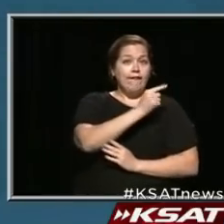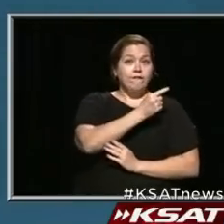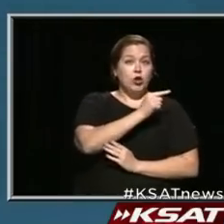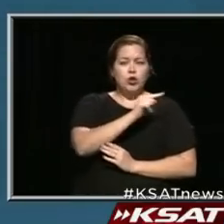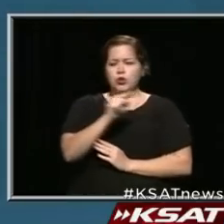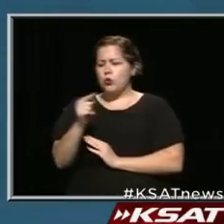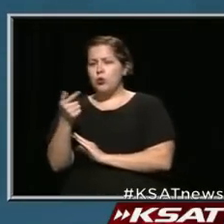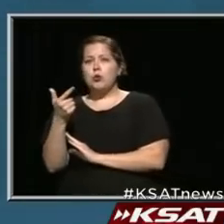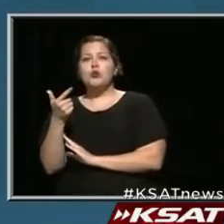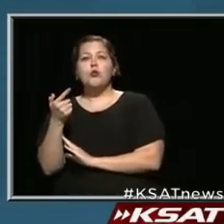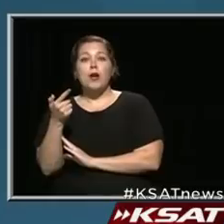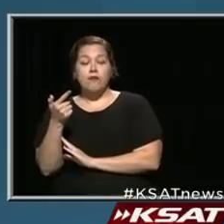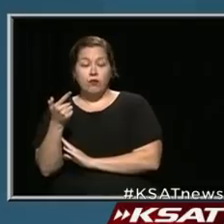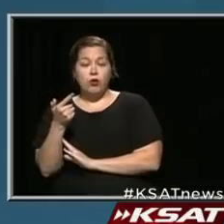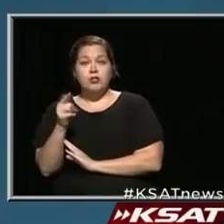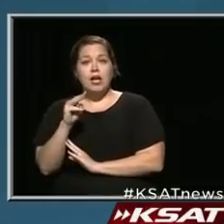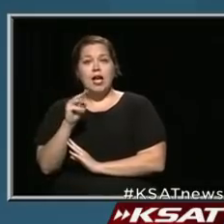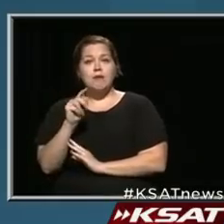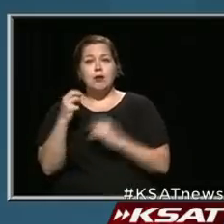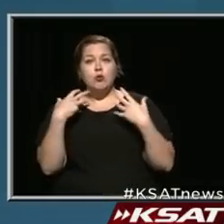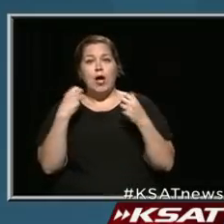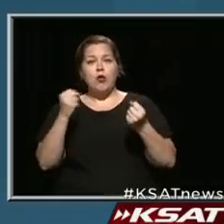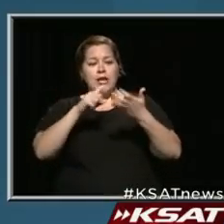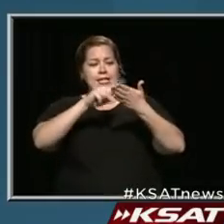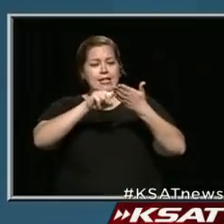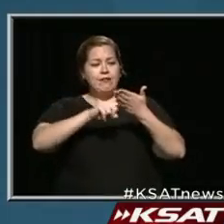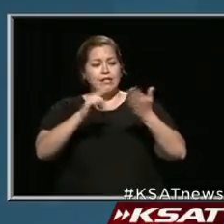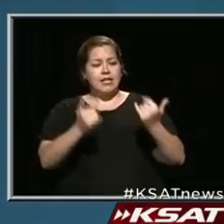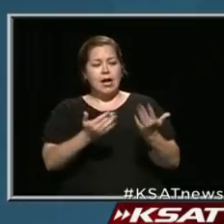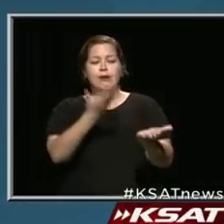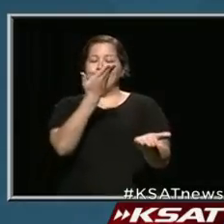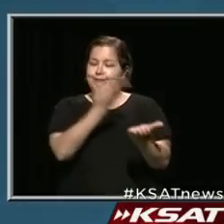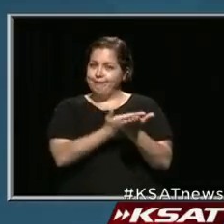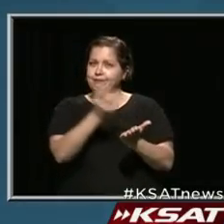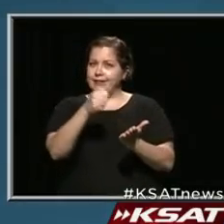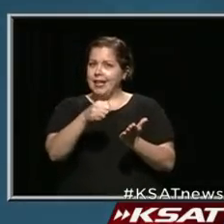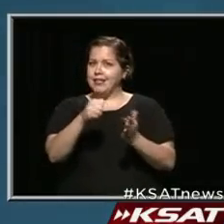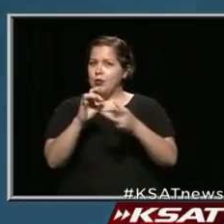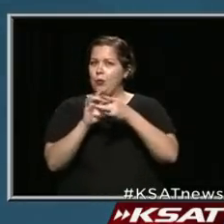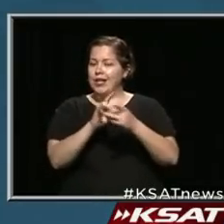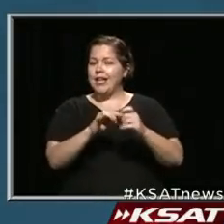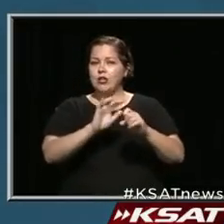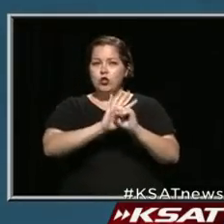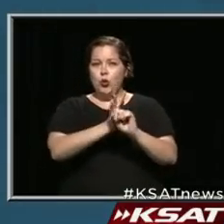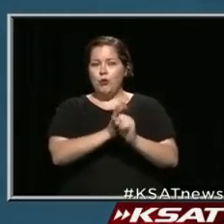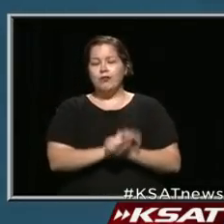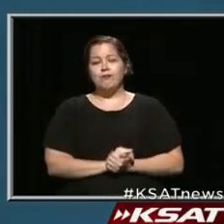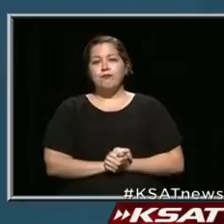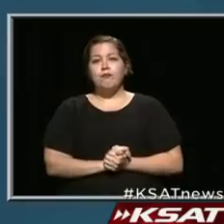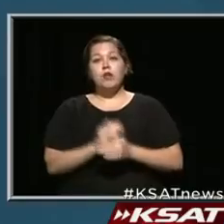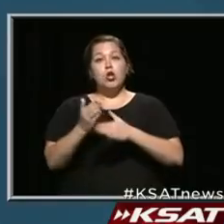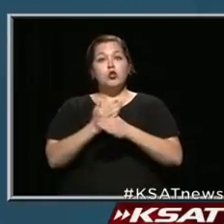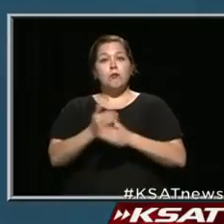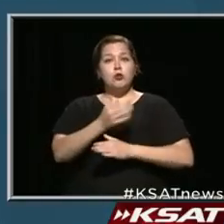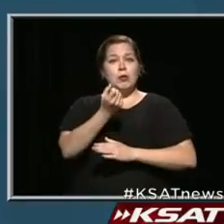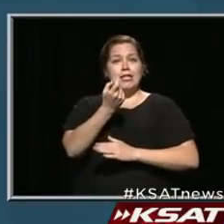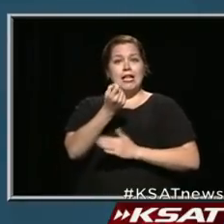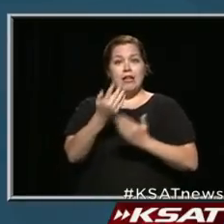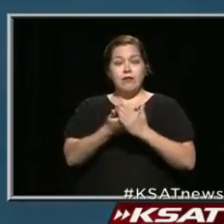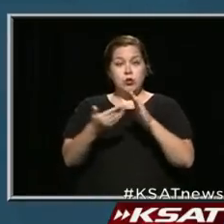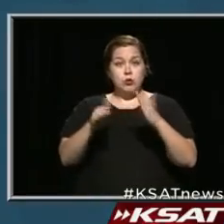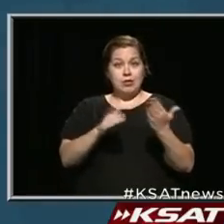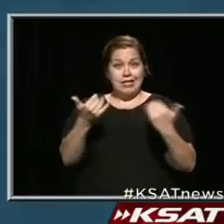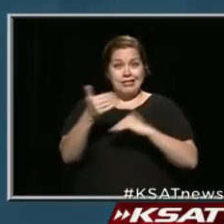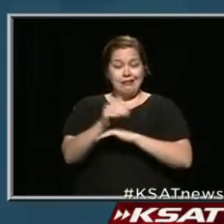and 21st, and MetroHealth has investigated now and validated them as COVID-19 related. So between the 11 new deaths